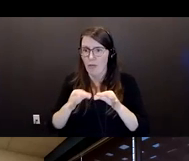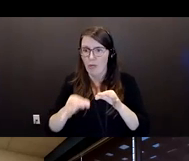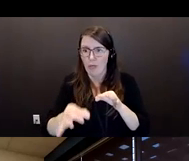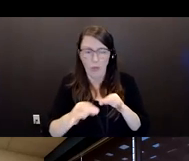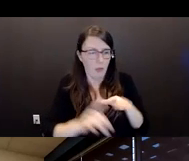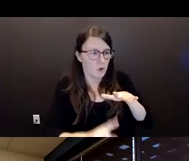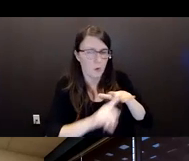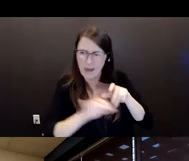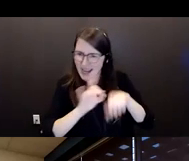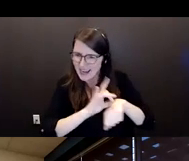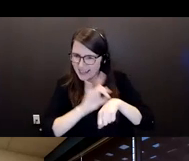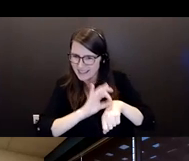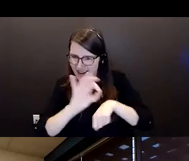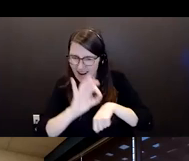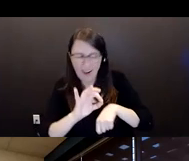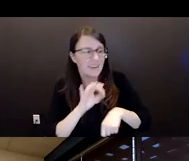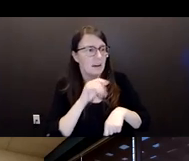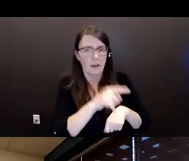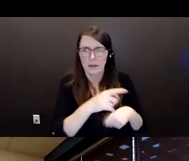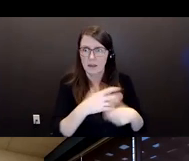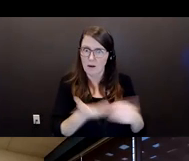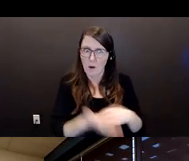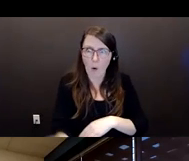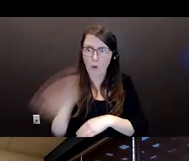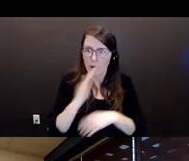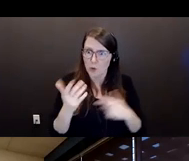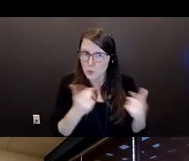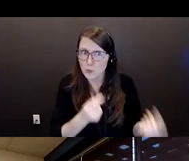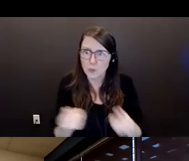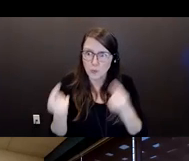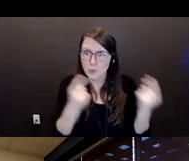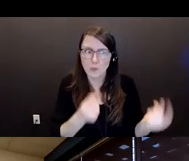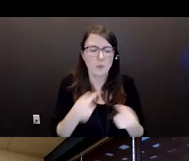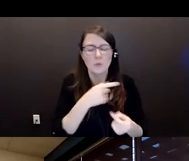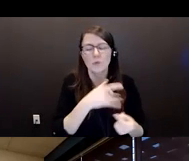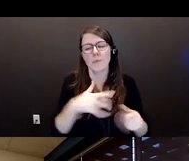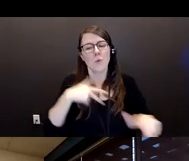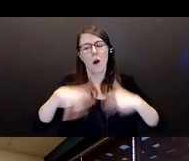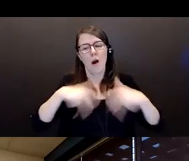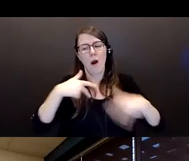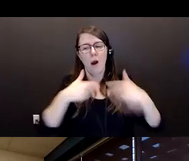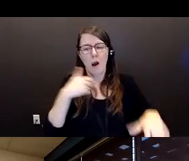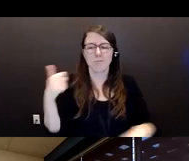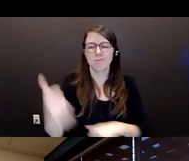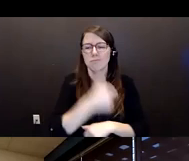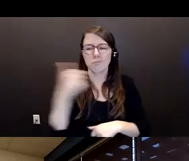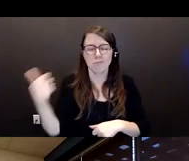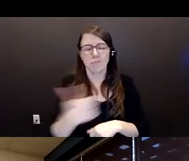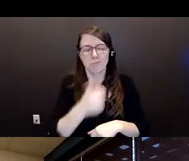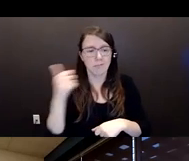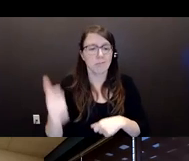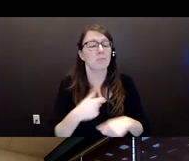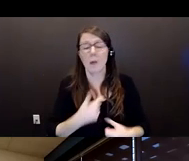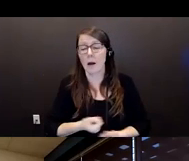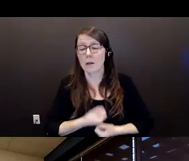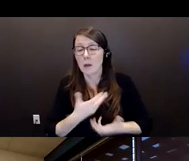Apple did during the day, which was often a lot. Uh, she walked miles. She loved to walk and she'd be exhausted